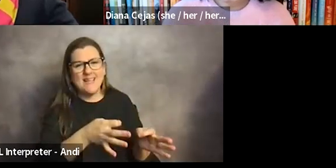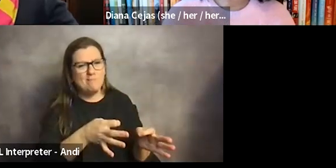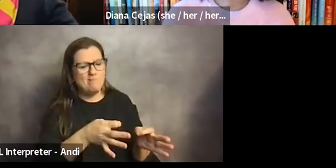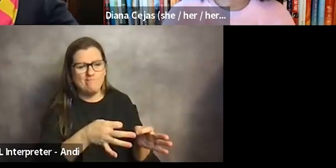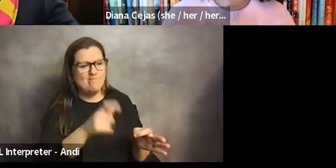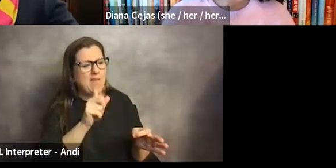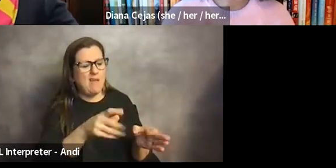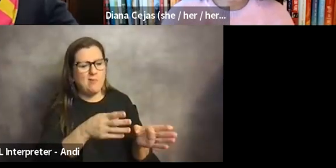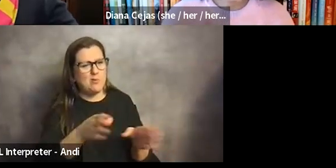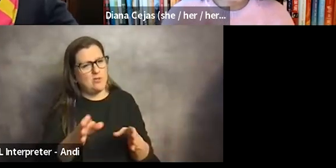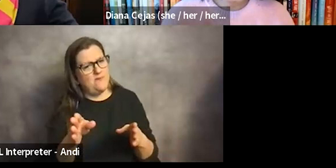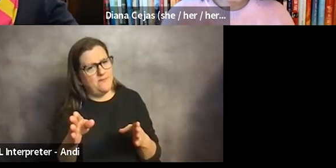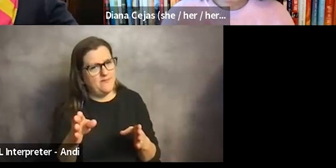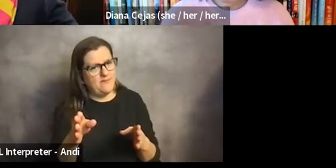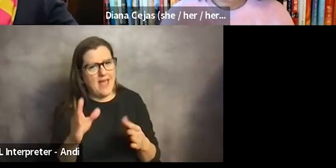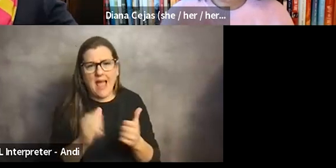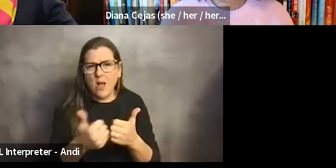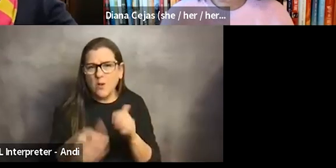works for you, even if it looks different?